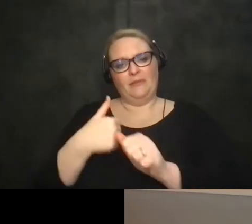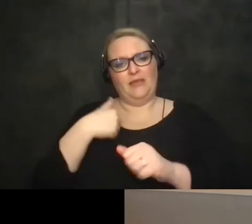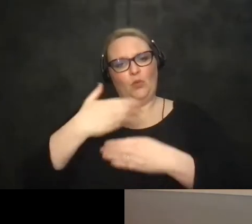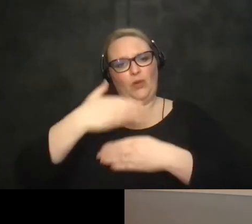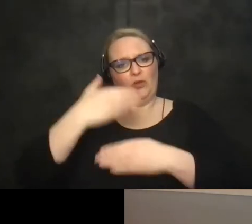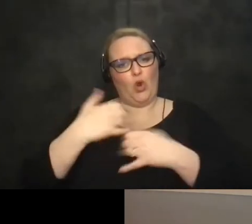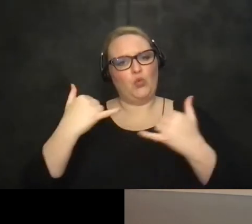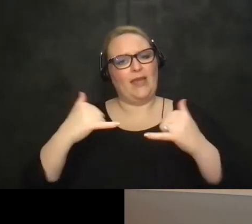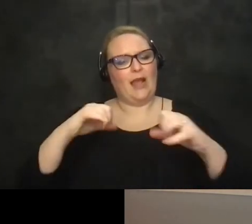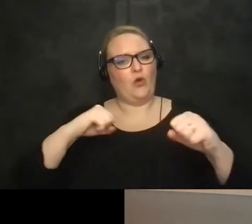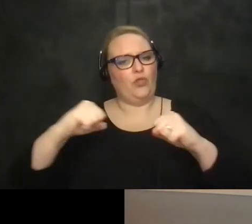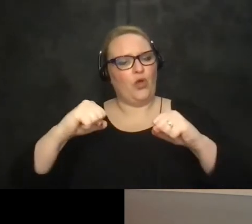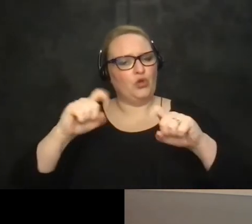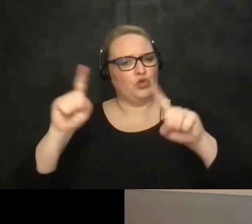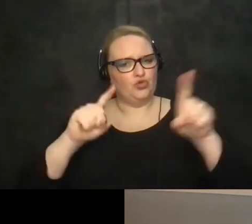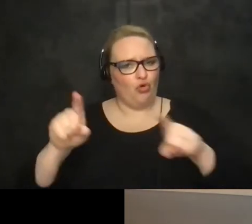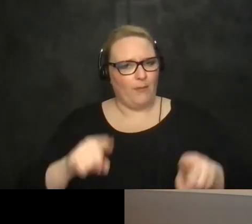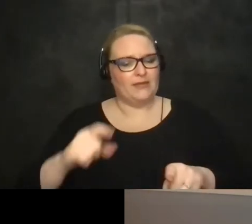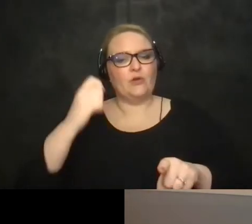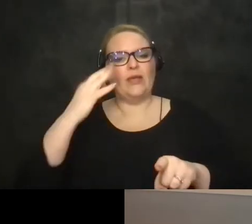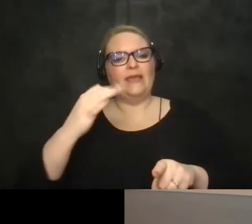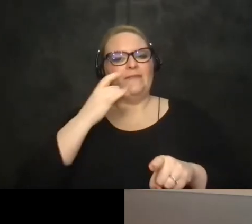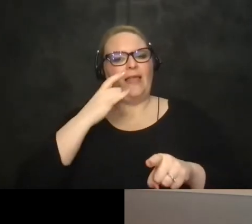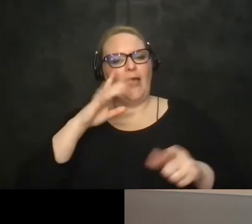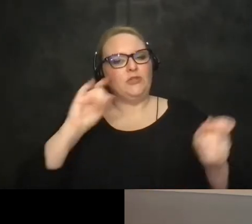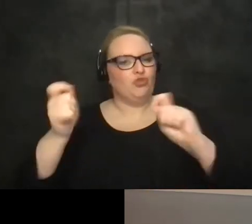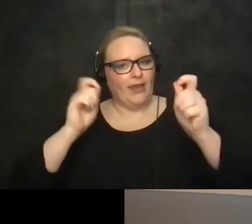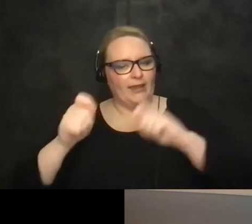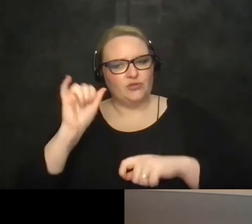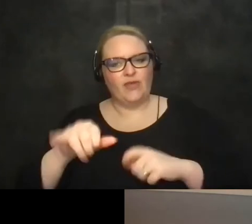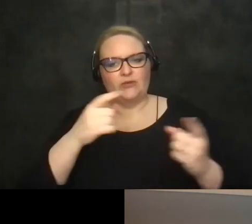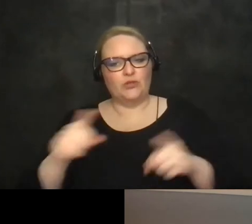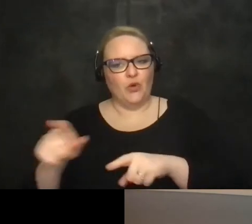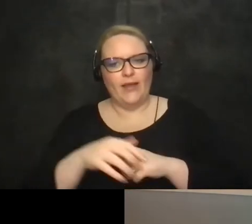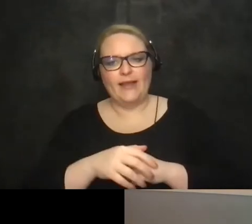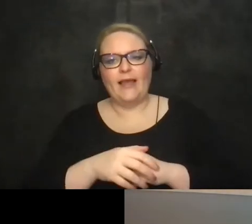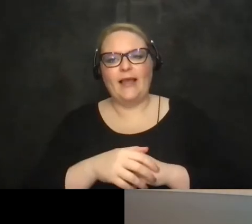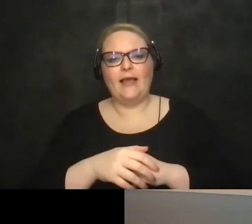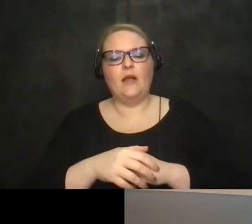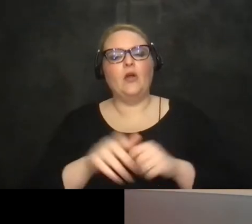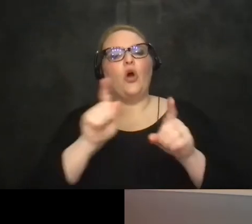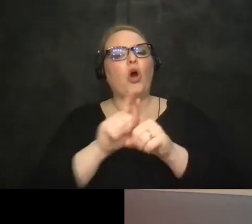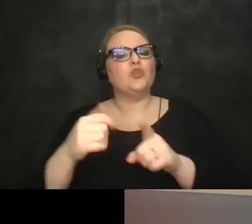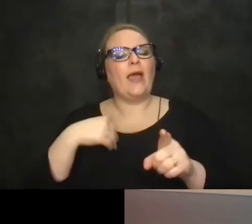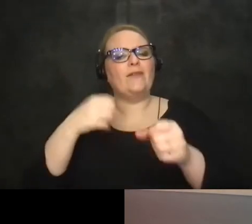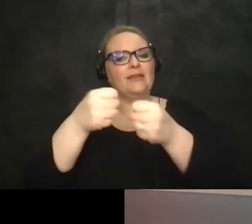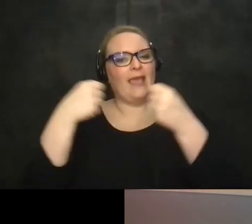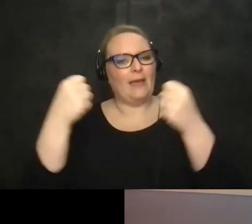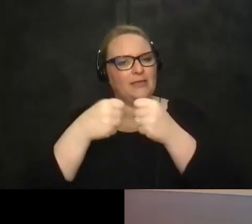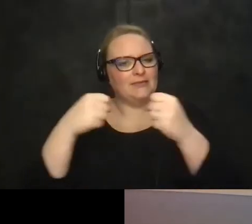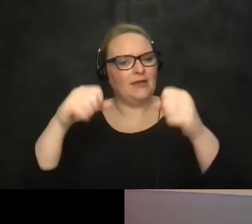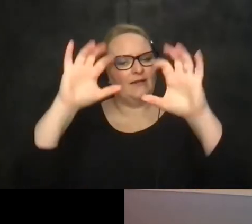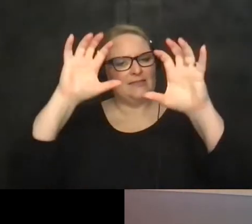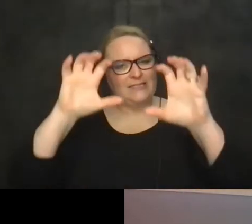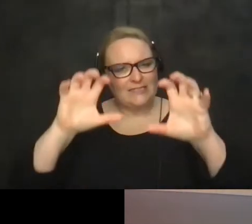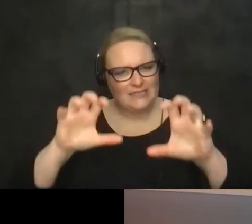thunderstorming so if the light's changing throughout uh that's what's happening uh and we also have my cabinets here that are full of our